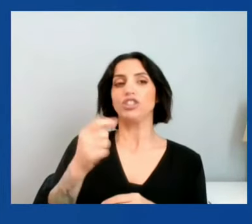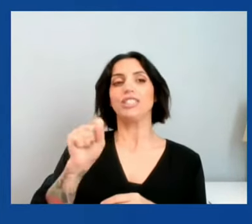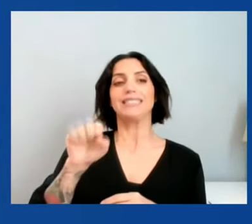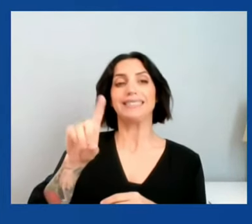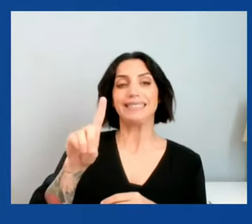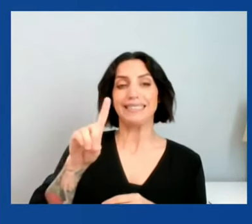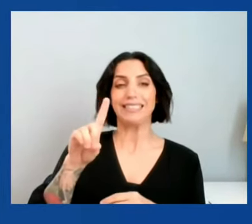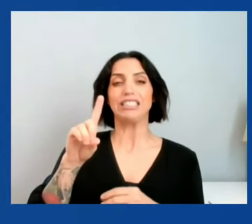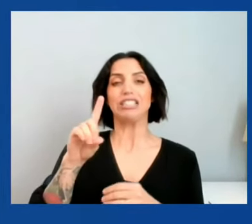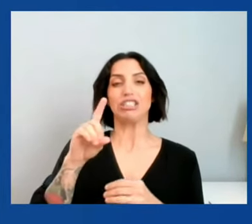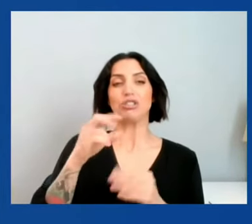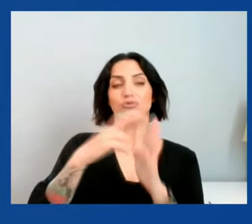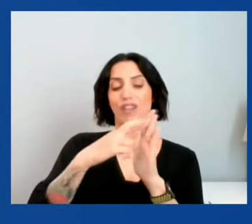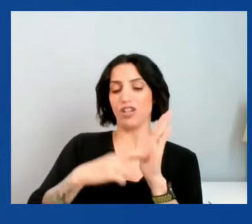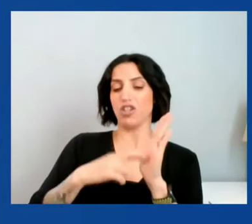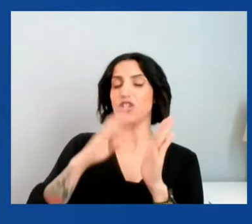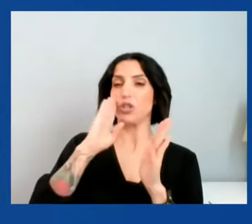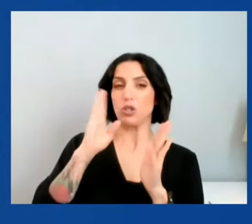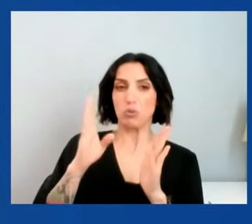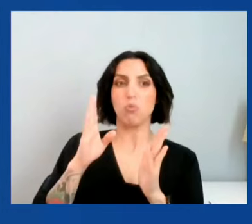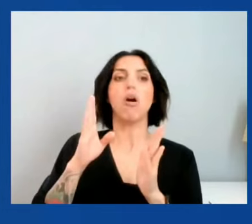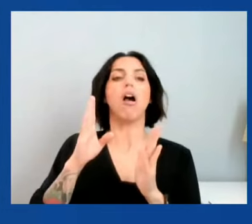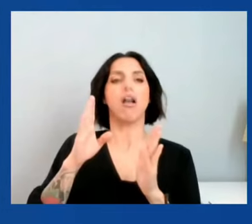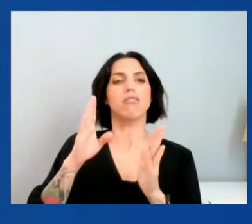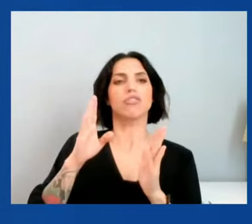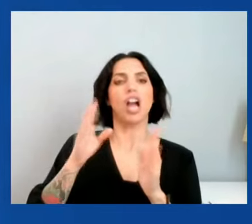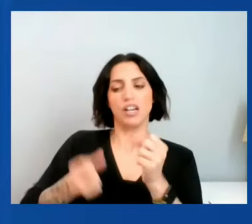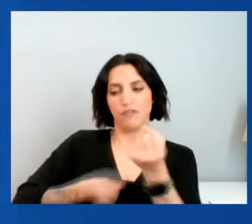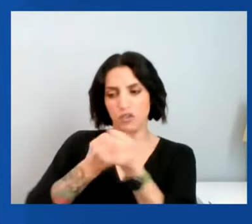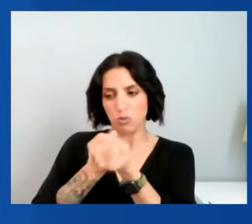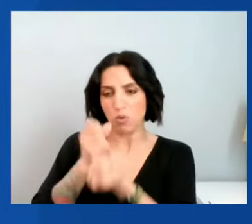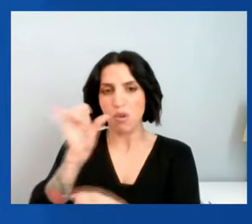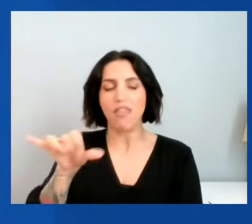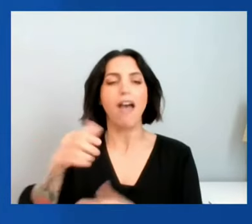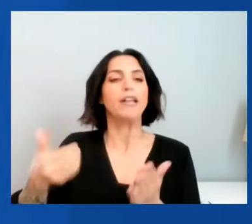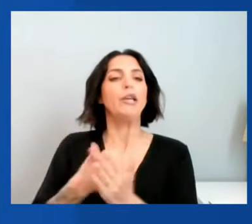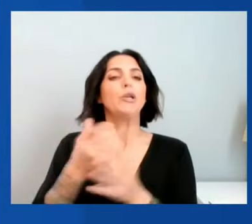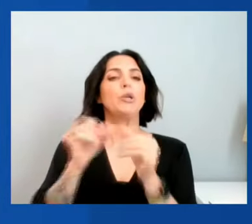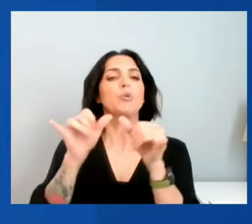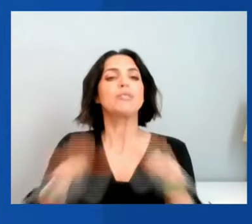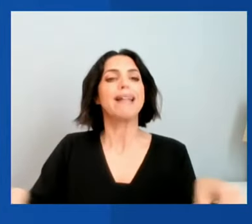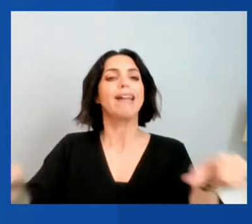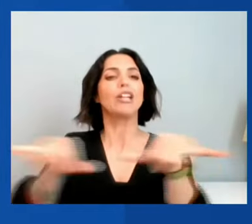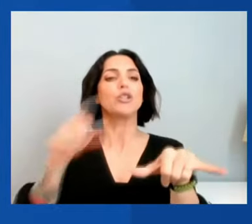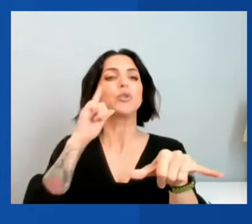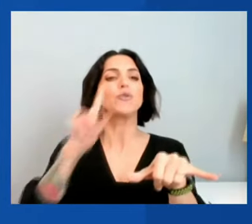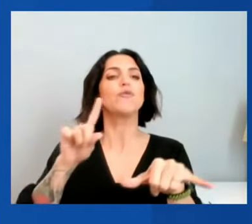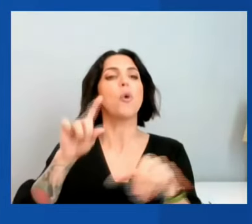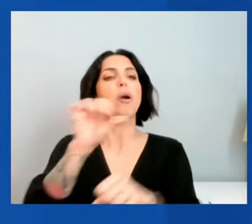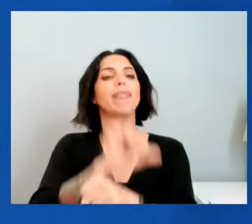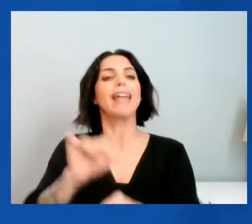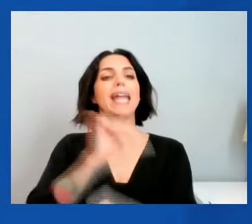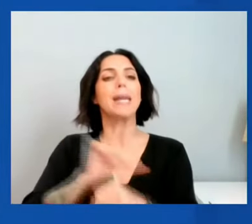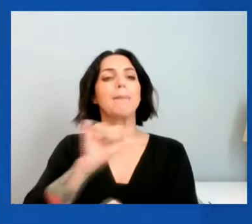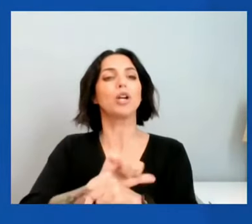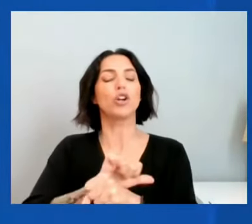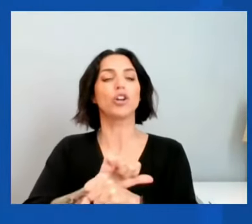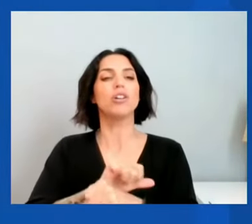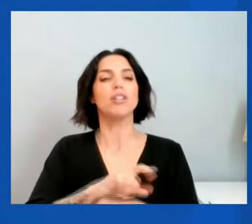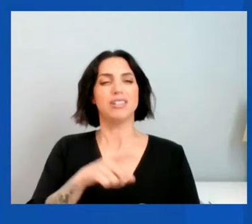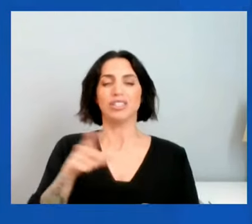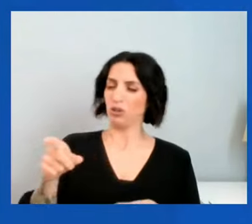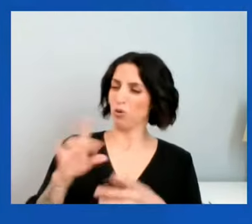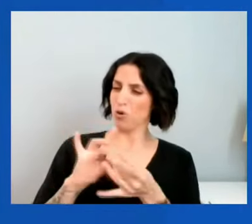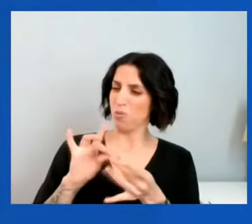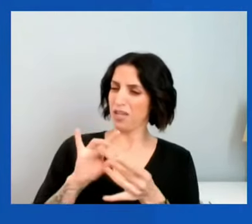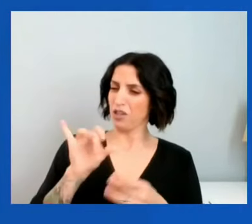that, too, yes, with new standards around environment labor. You mentioned labor and the importance of modernizing trade and getting it right